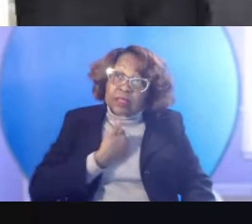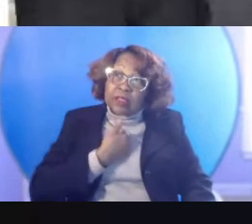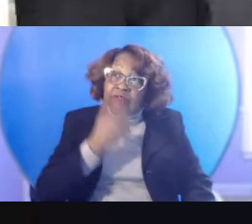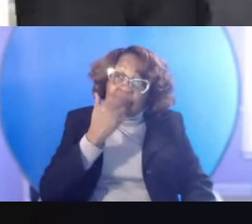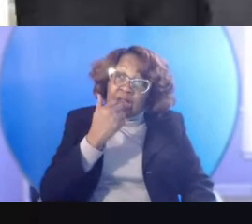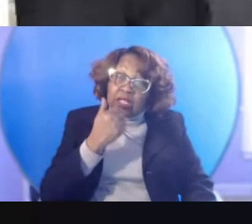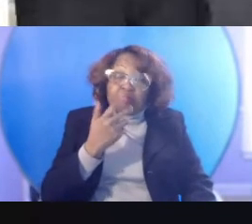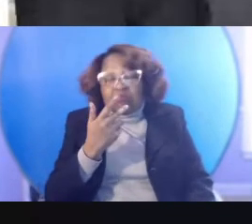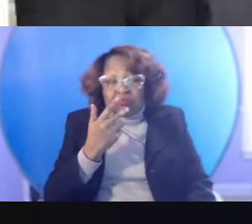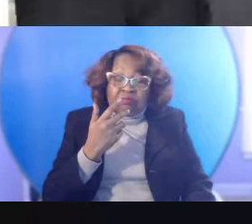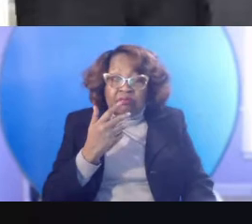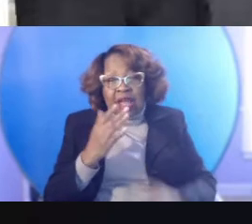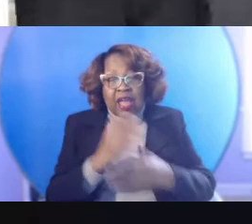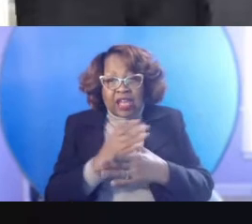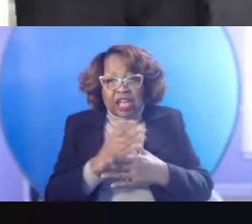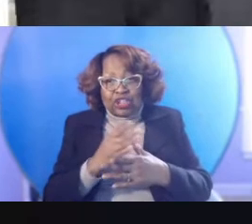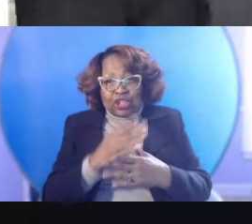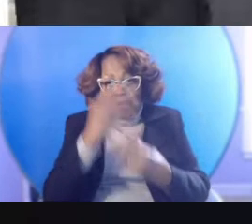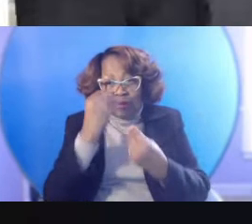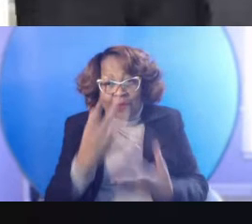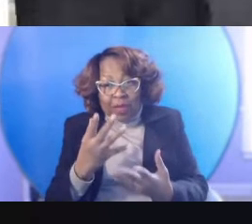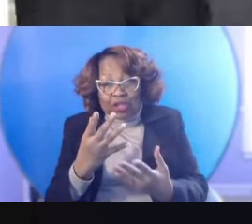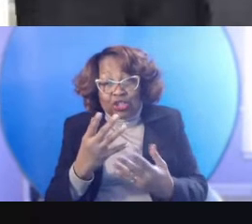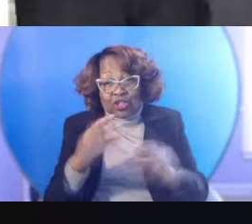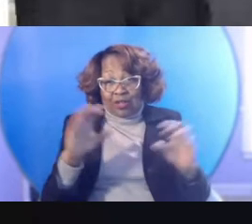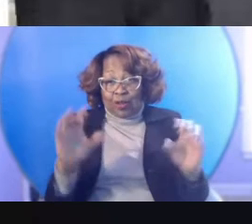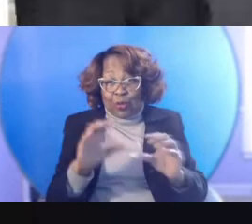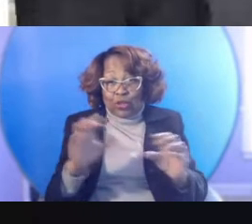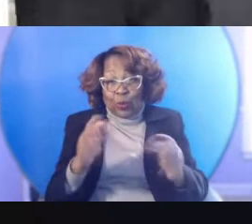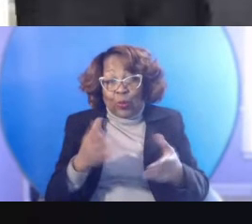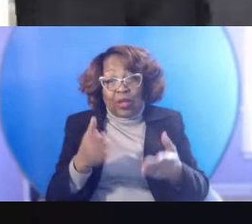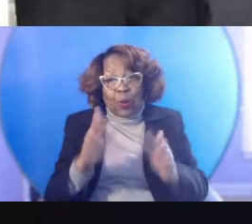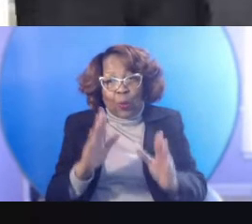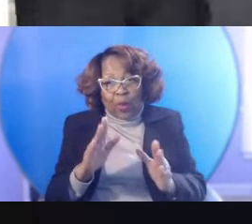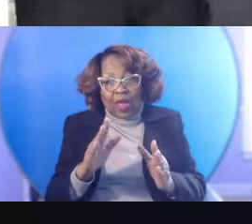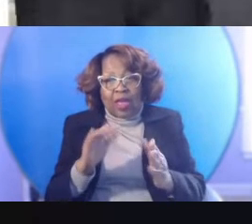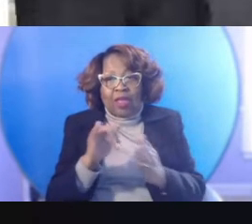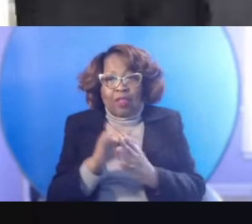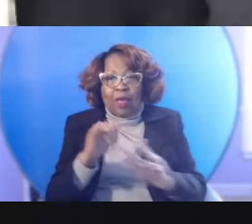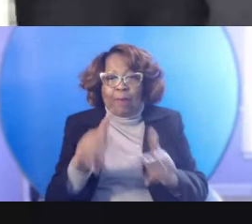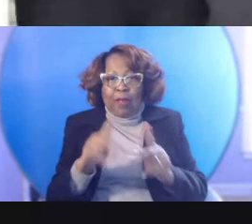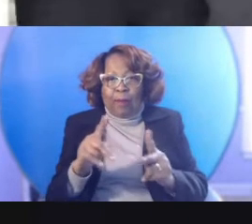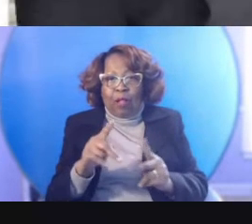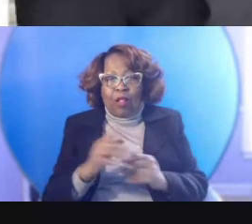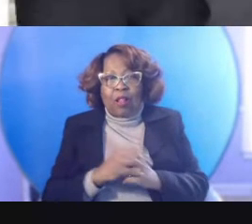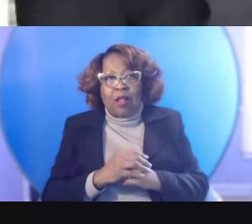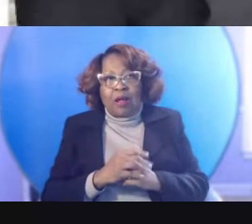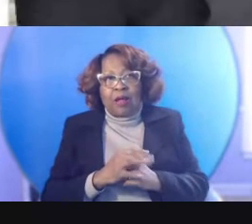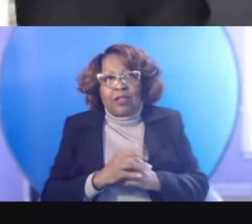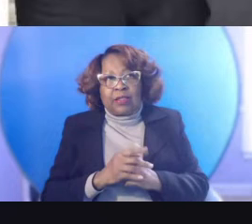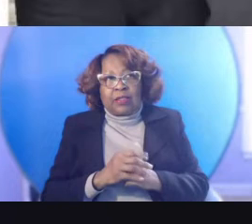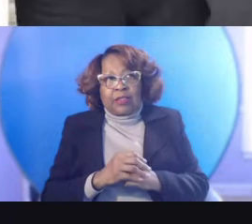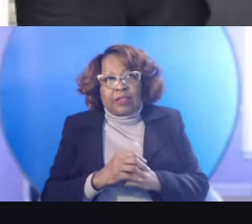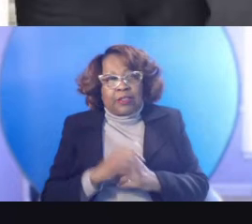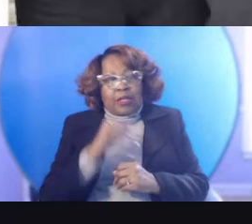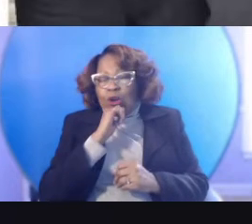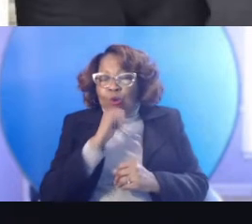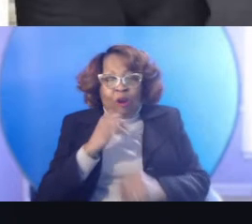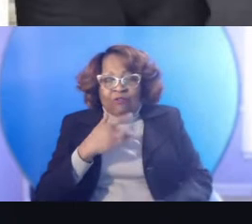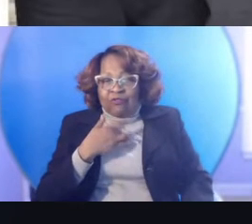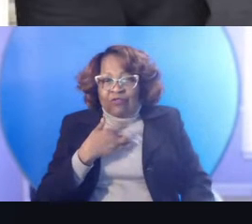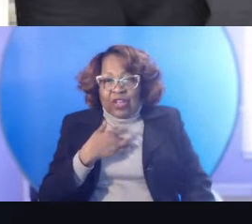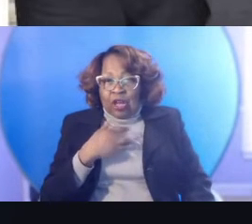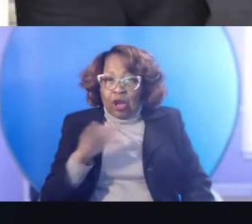information. And we do it in a way, uh, that people won't feel as if